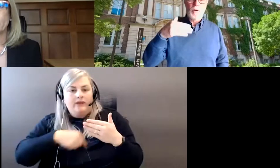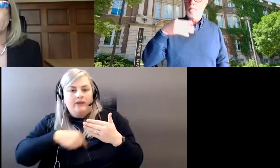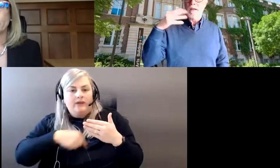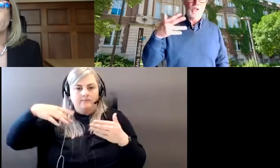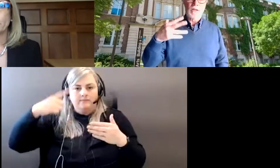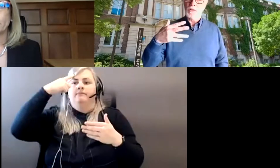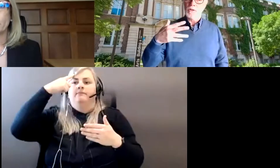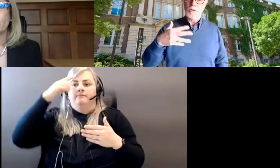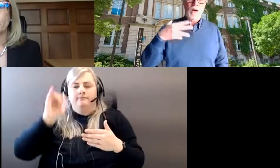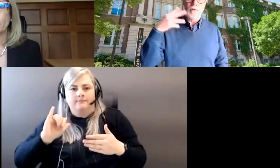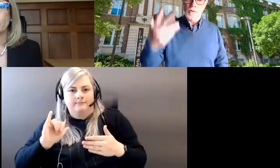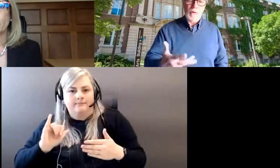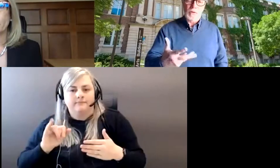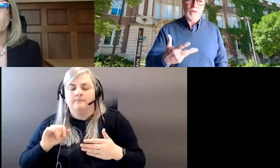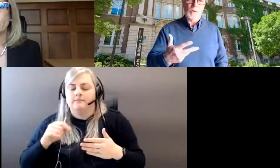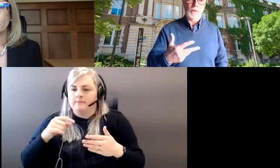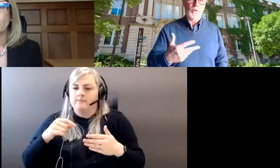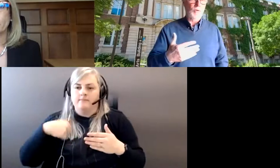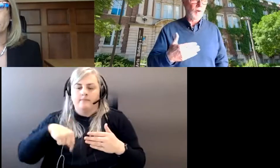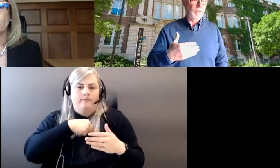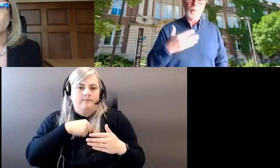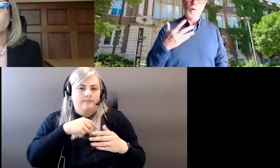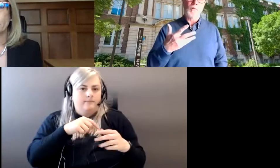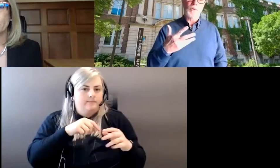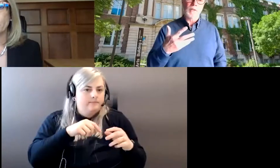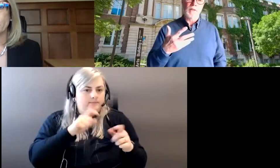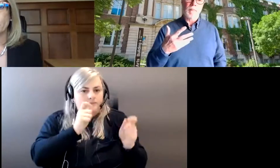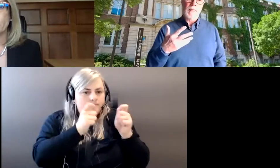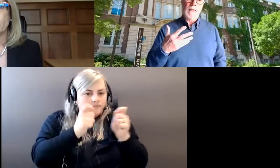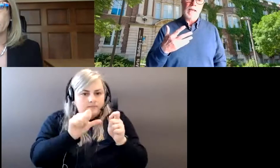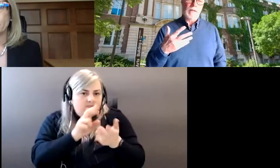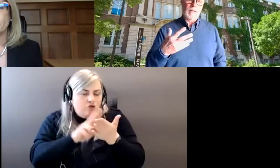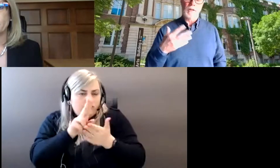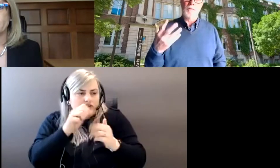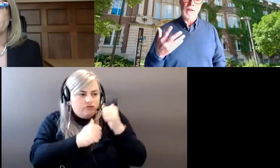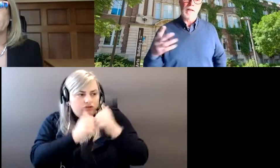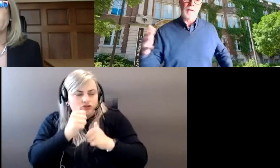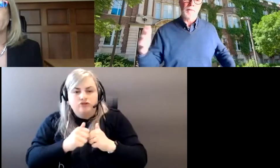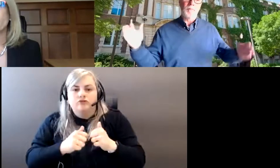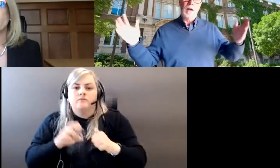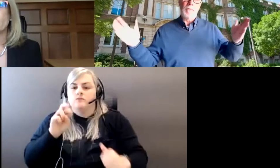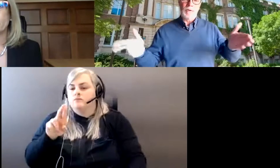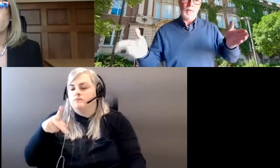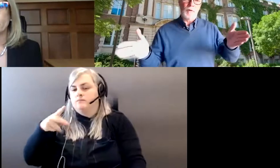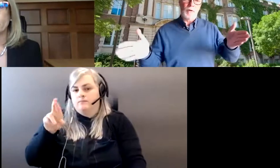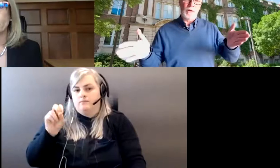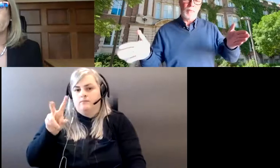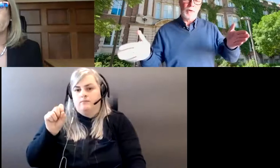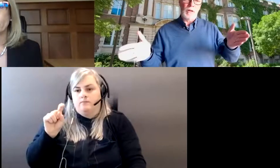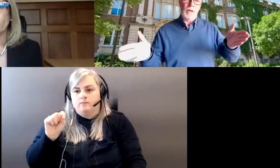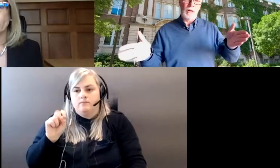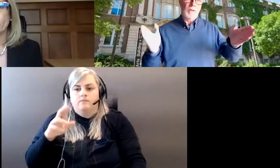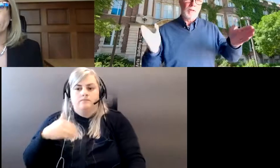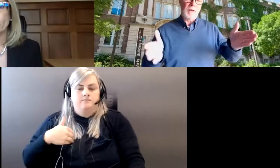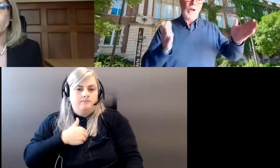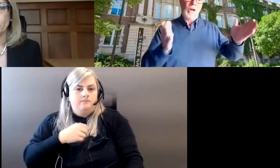make changes to other university structures, or as the provost is convening members of the university community